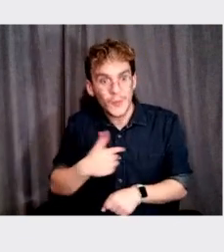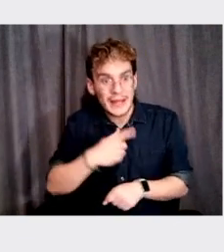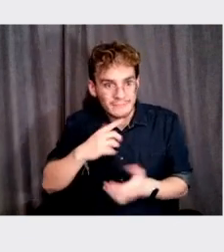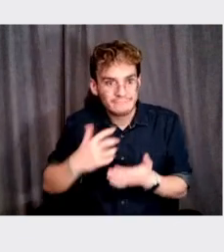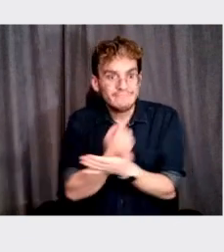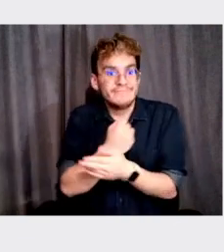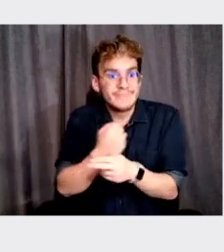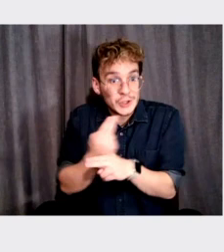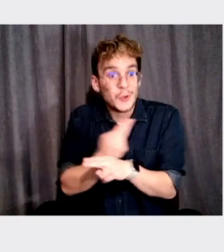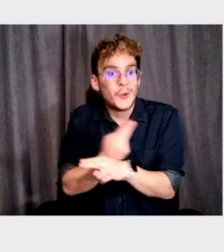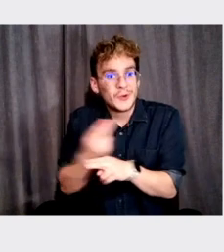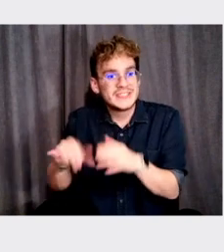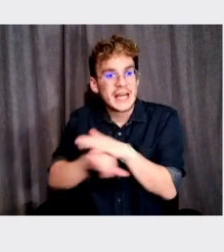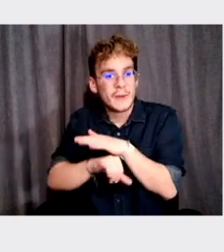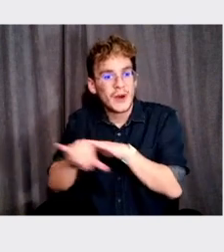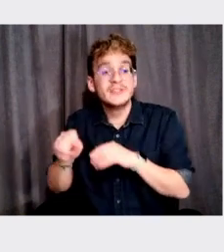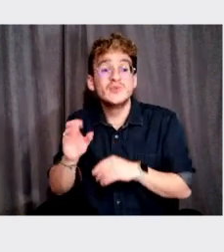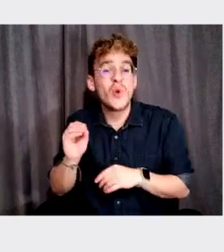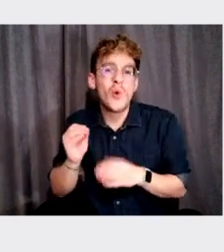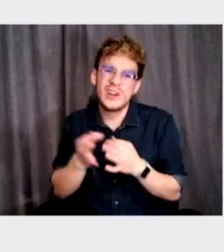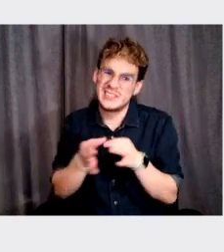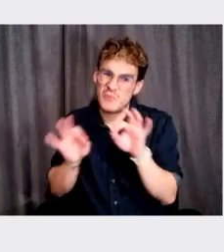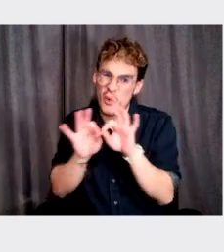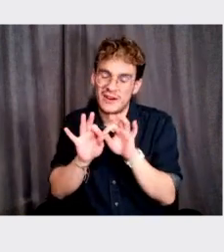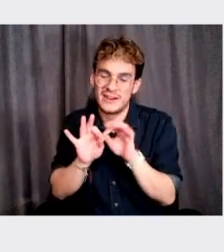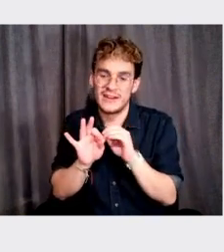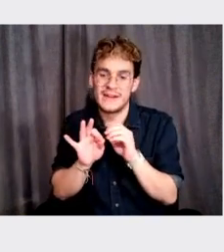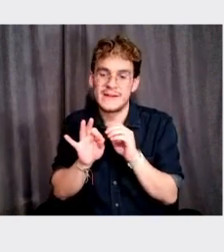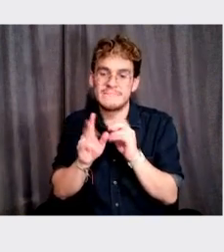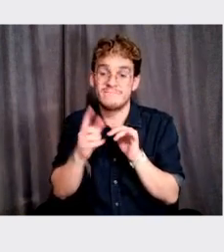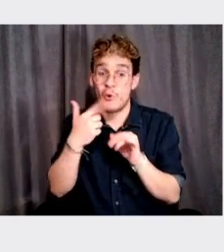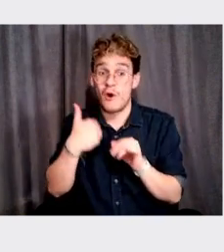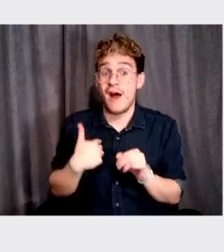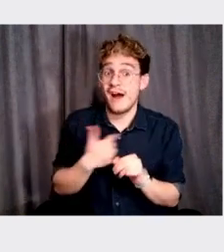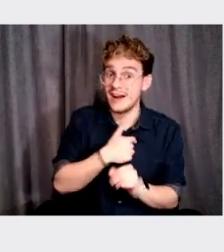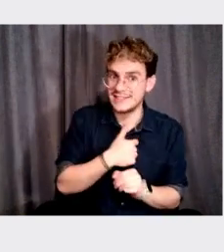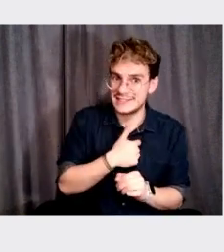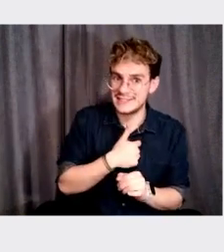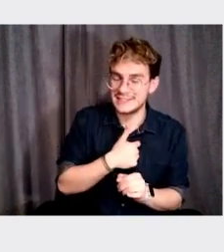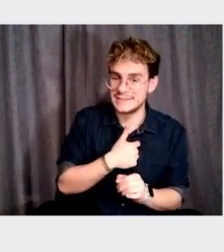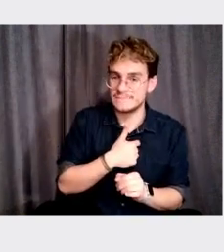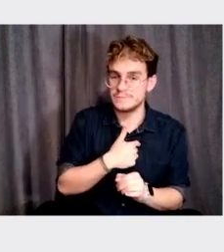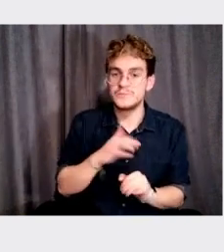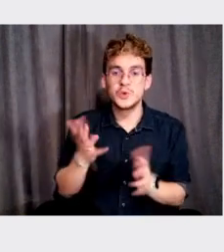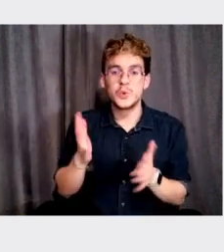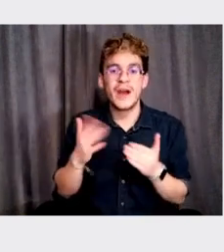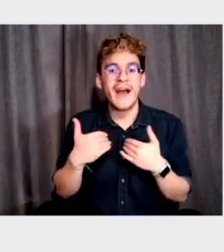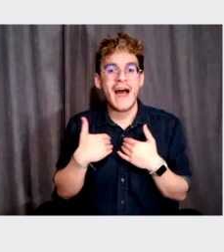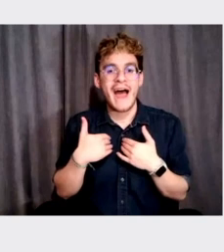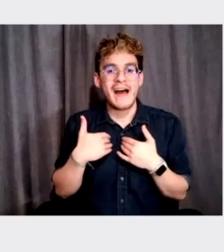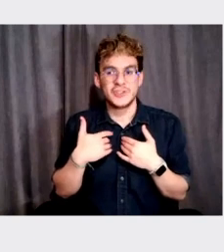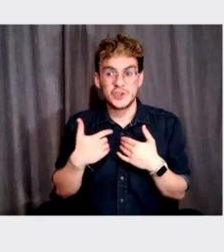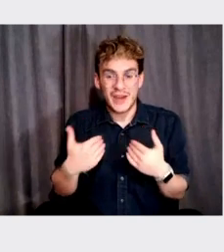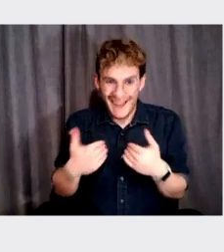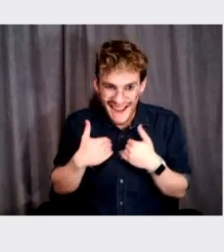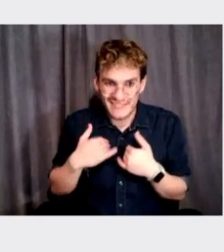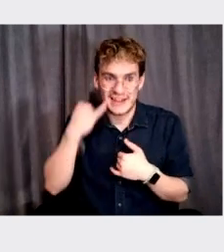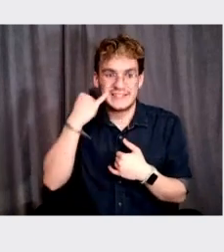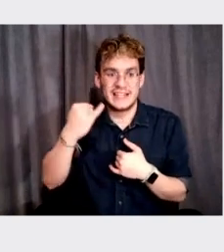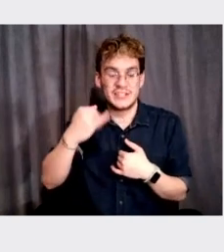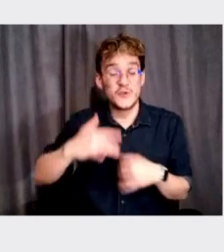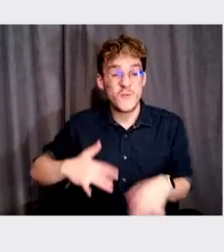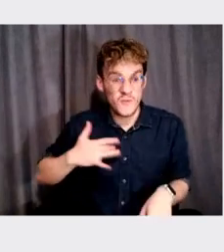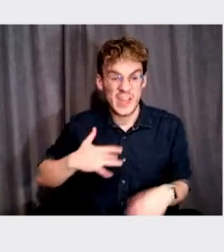basis. Right. So I think it's really important, uh, for, for us as designers to sort of have skin in the game and feel the pain